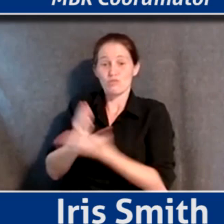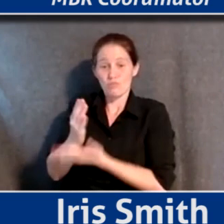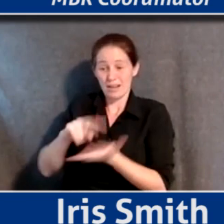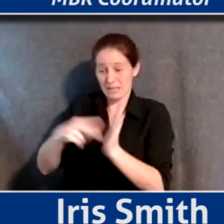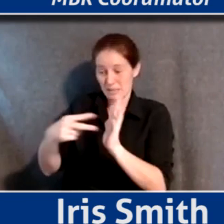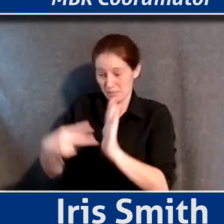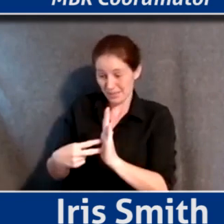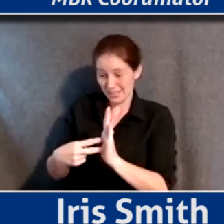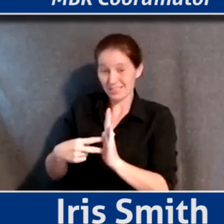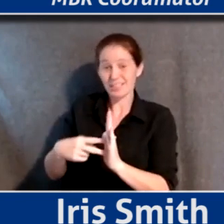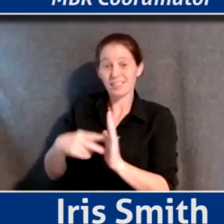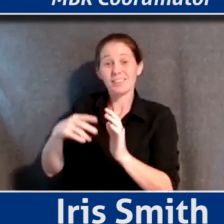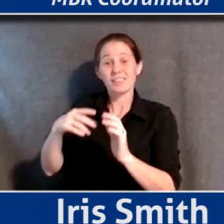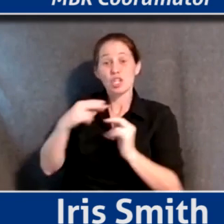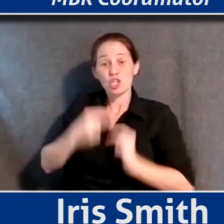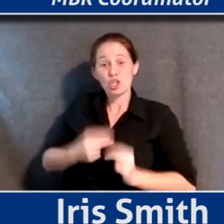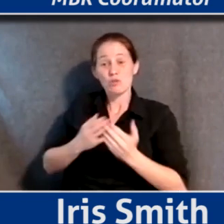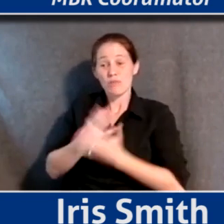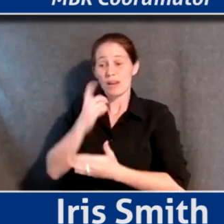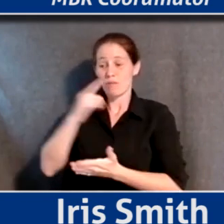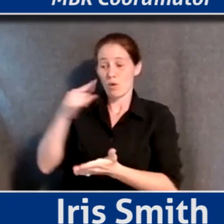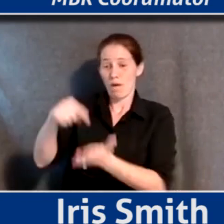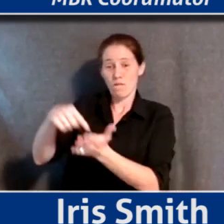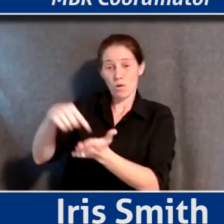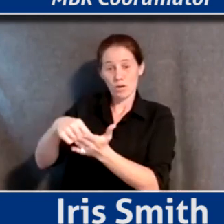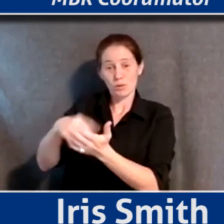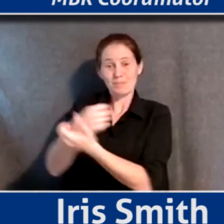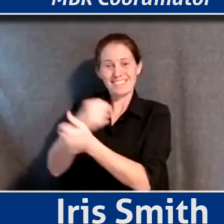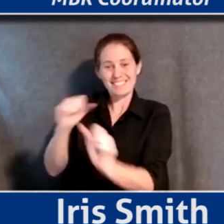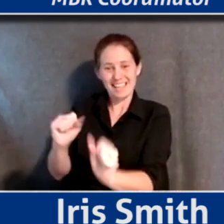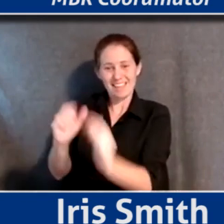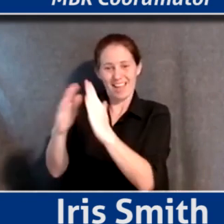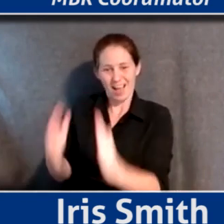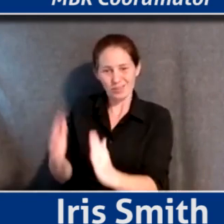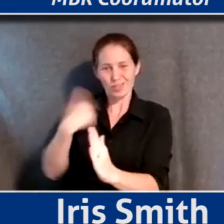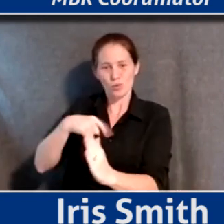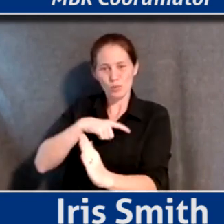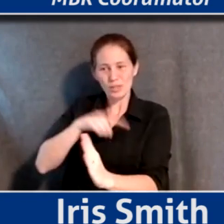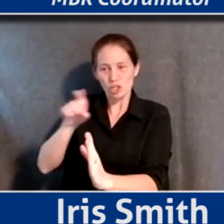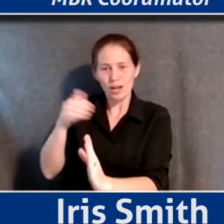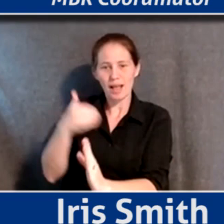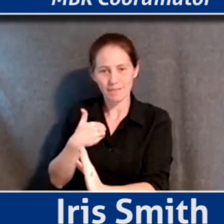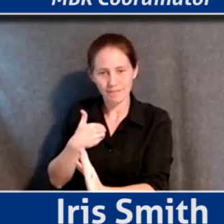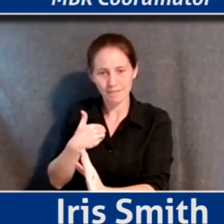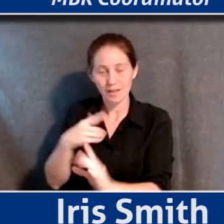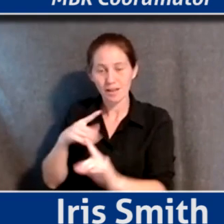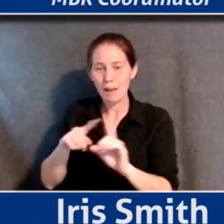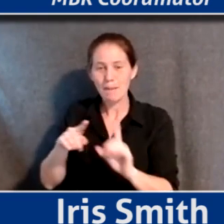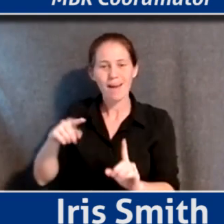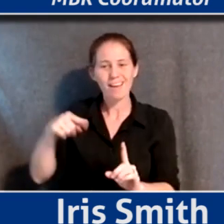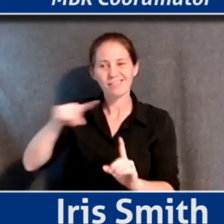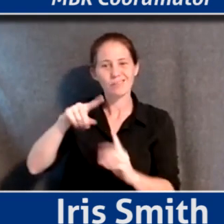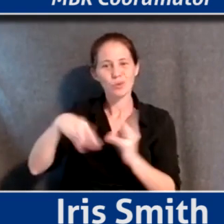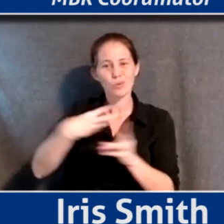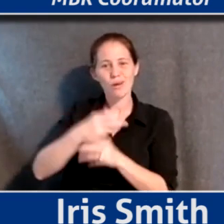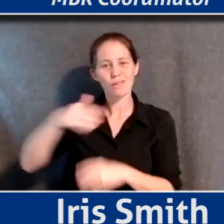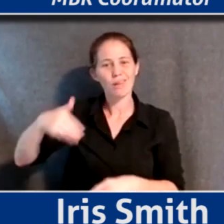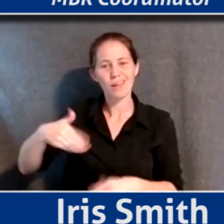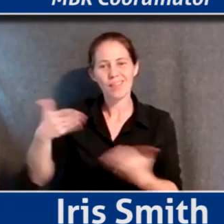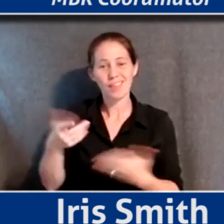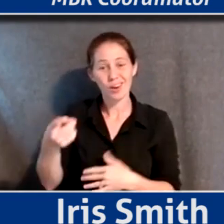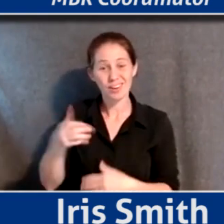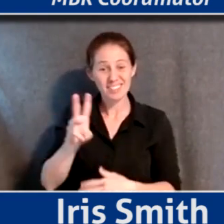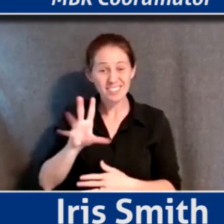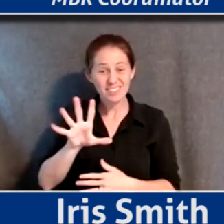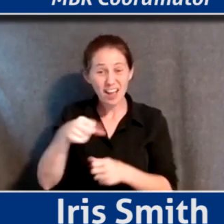safe, decent, free from discrimination housing is a human right that we're all entitled to. But we aren't there yet. And in 65 years of doing